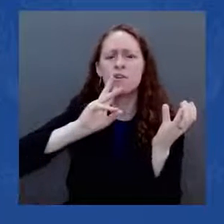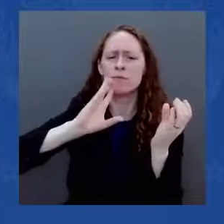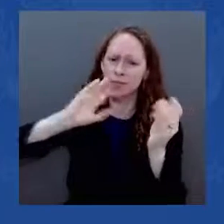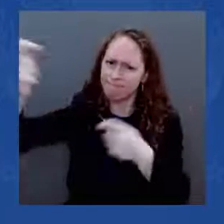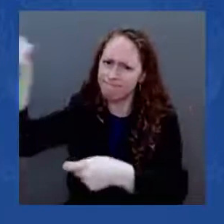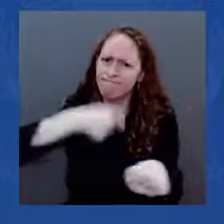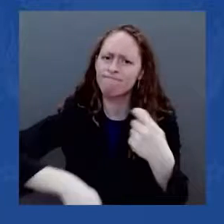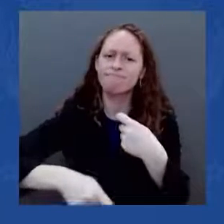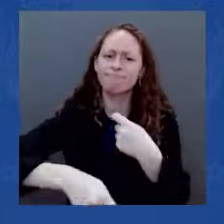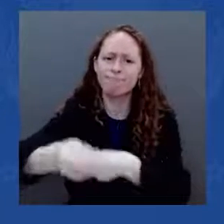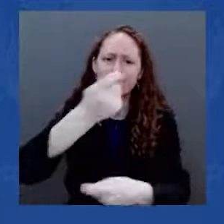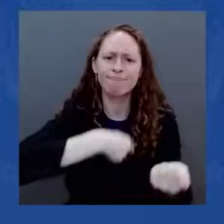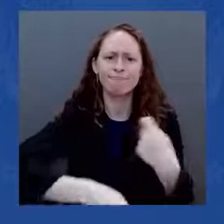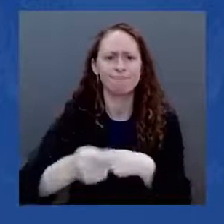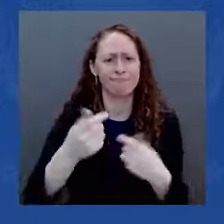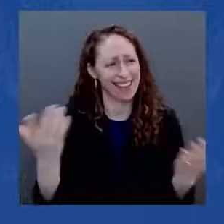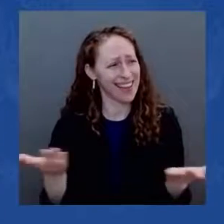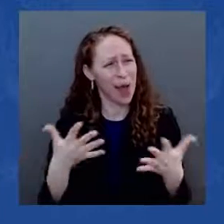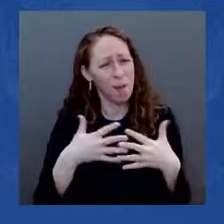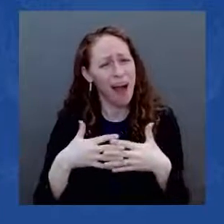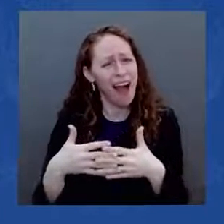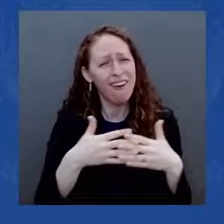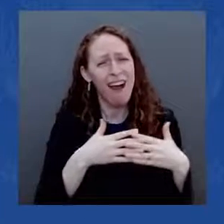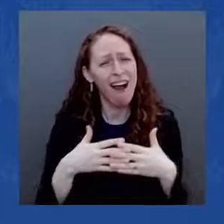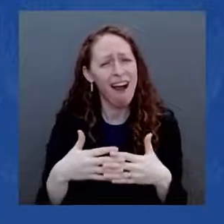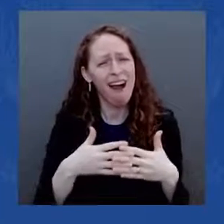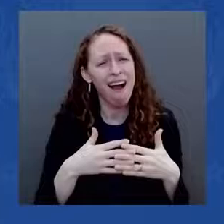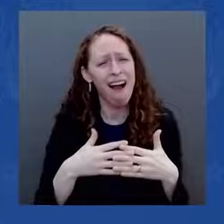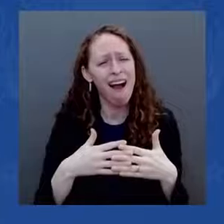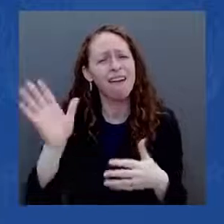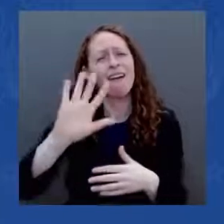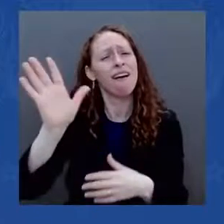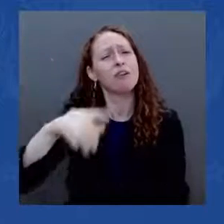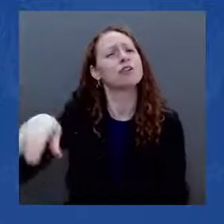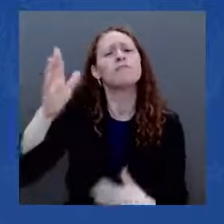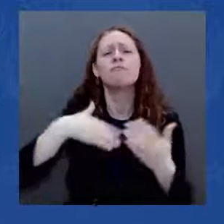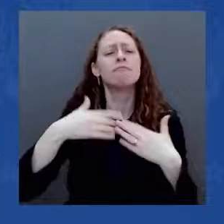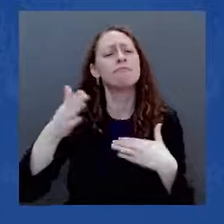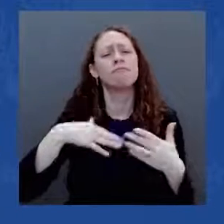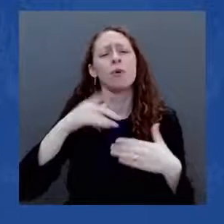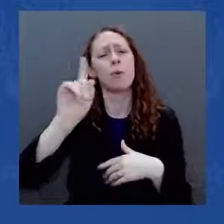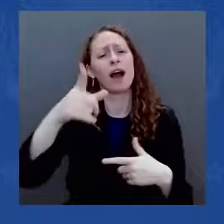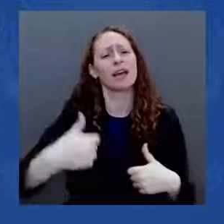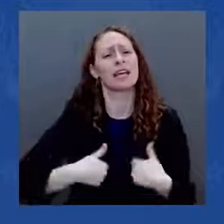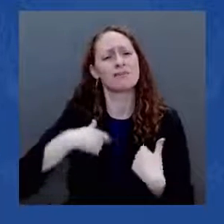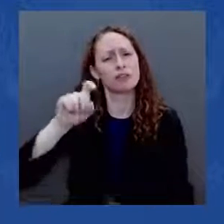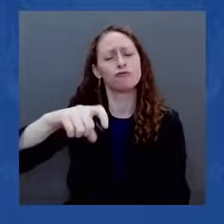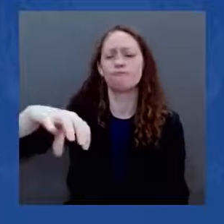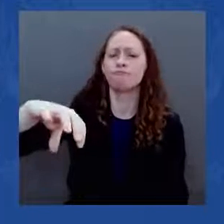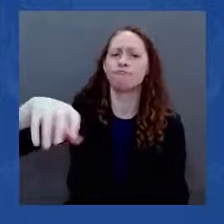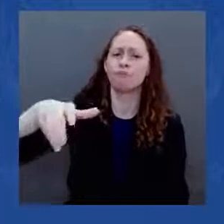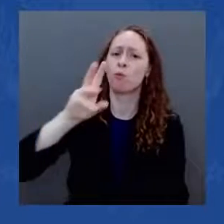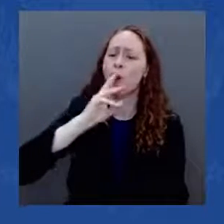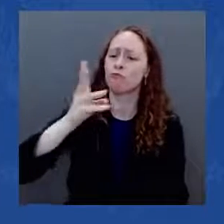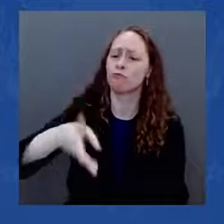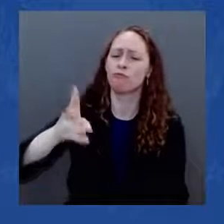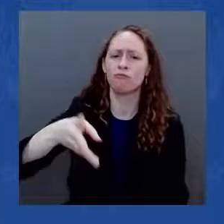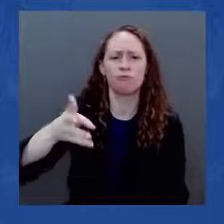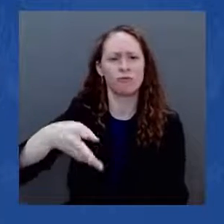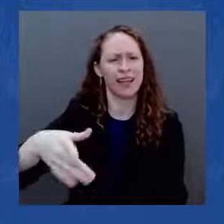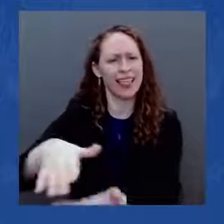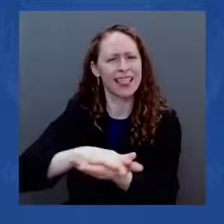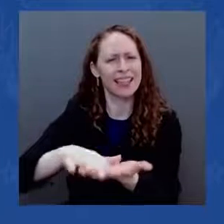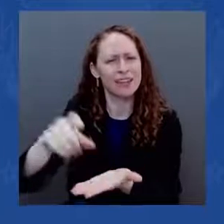drink clean water. And it's time to get back to the business of cleaning up the hazardous waste sites that poison our land and water and